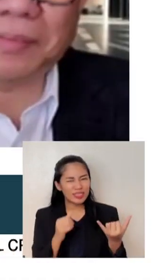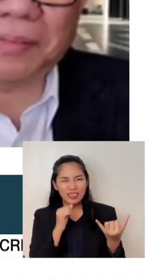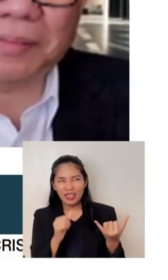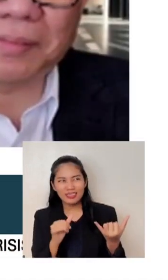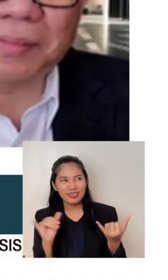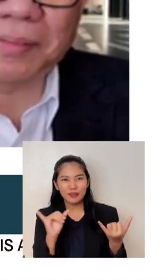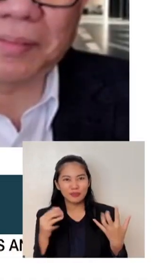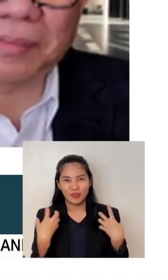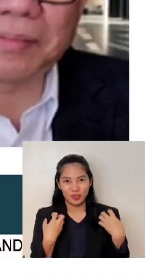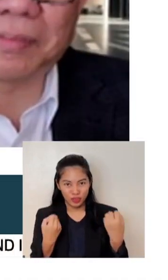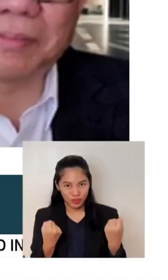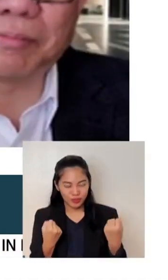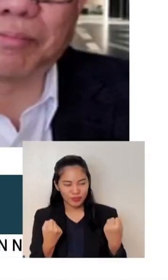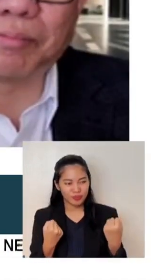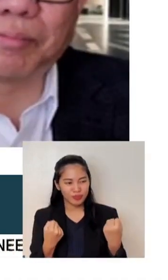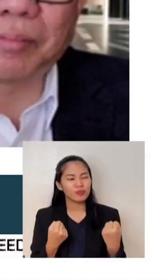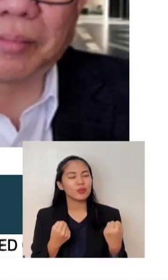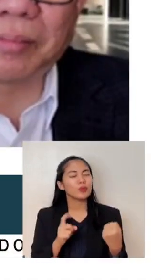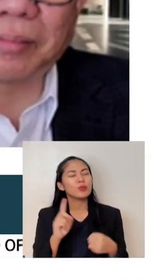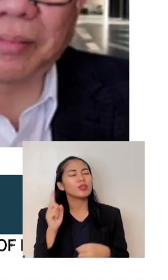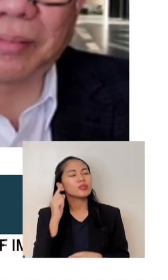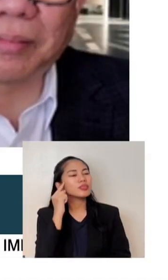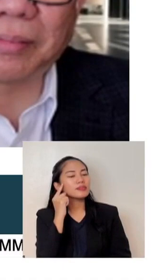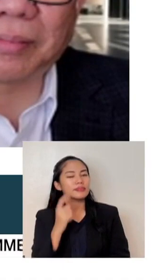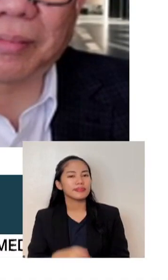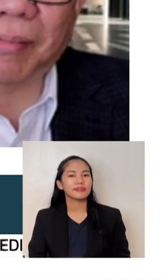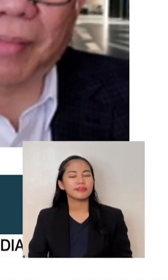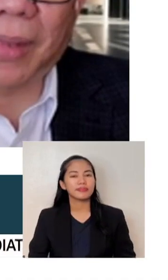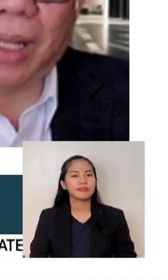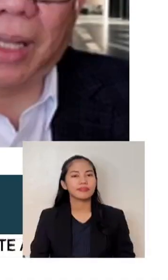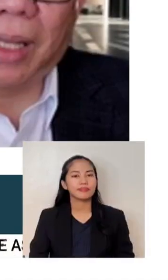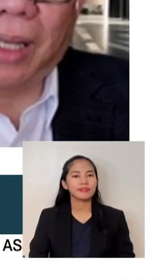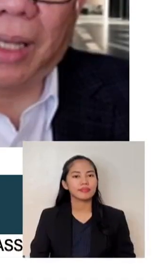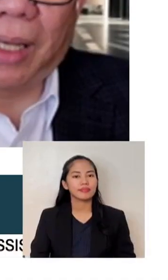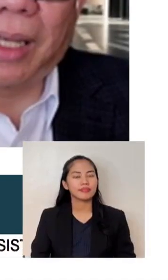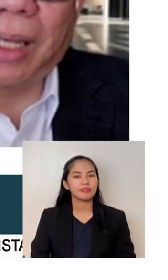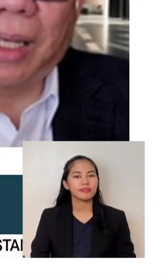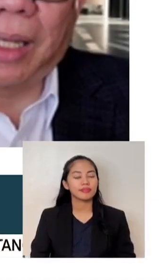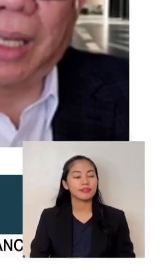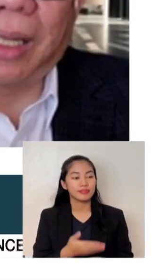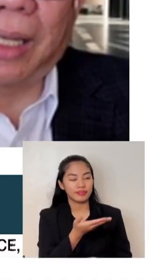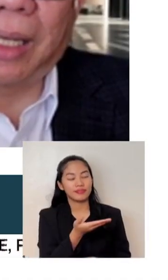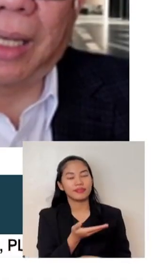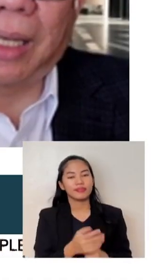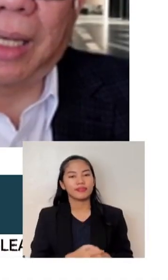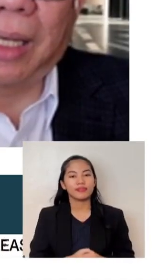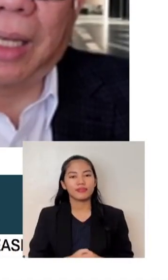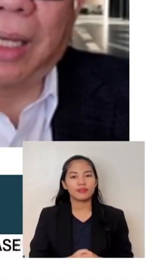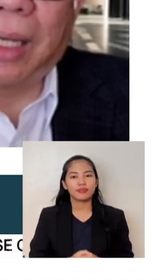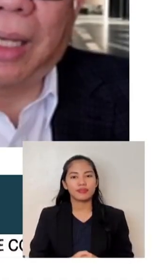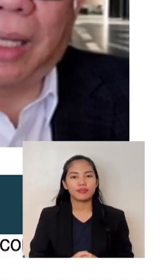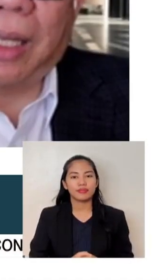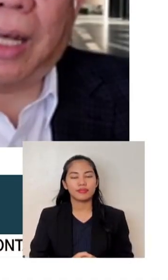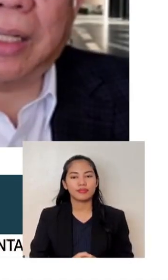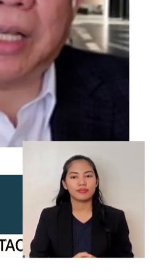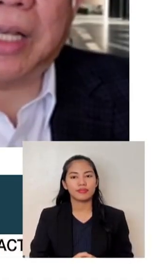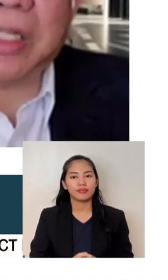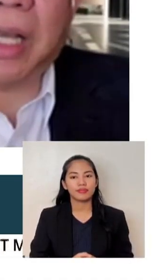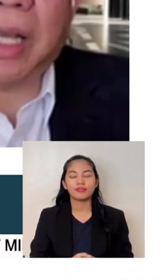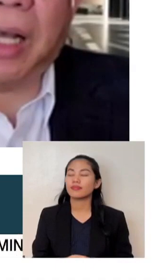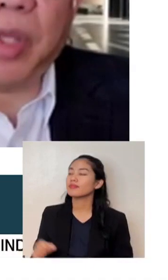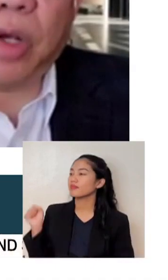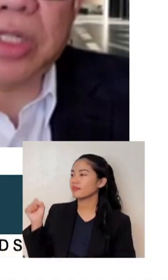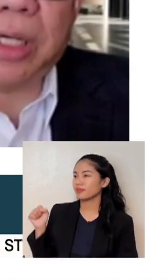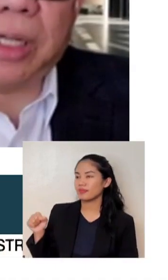want to get what sense you got. Dr. Tihanki, let's start with you first, and we'll go to Professor Edna for the next question. Go ahead. Yes,